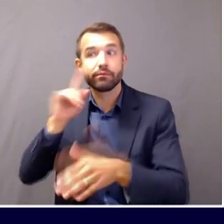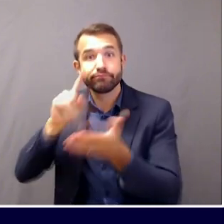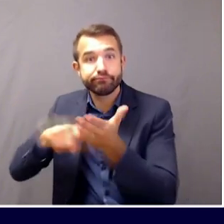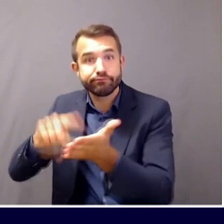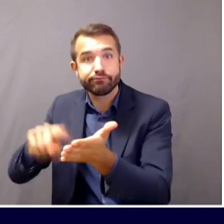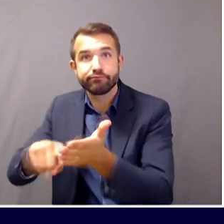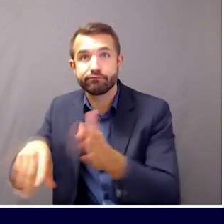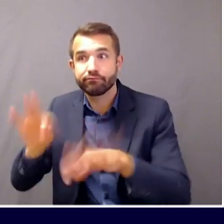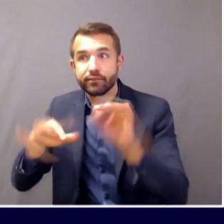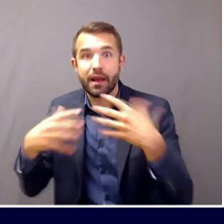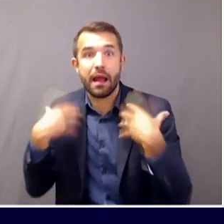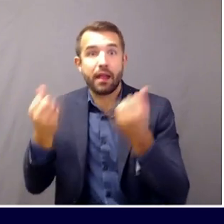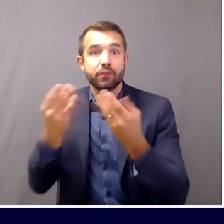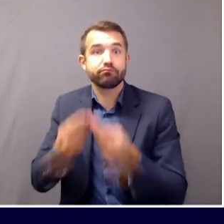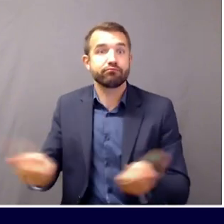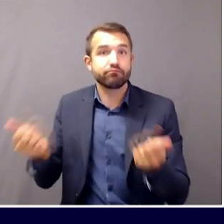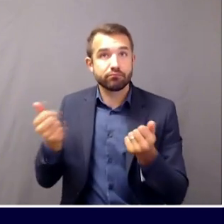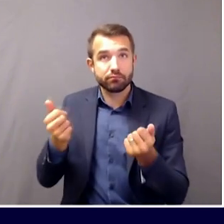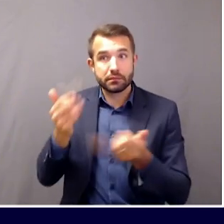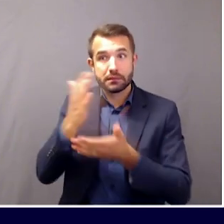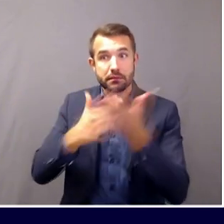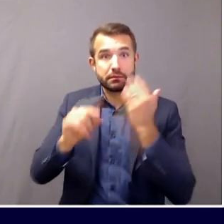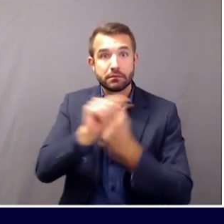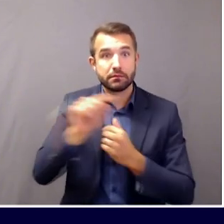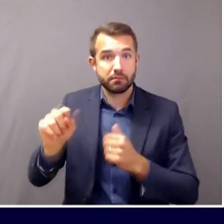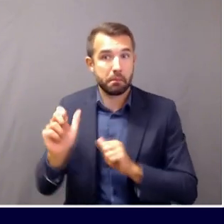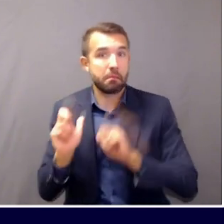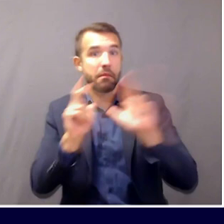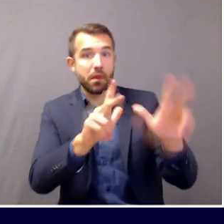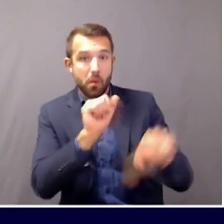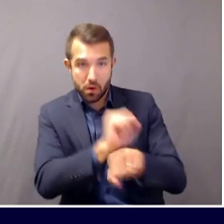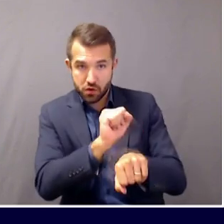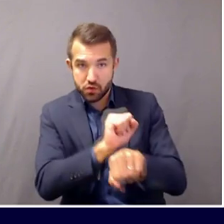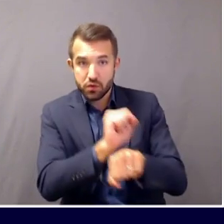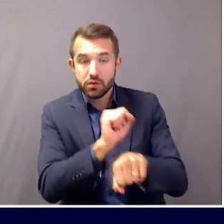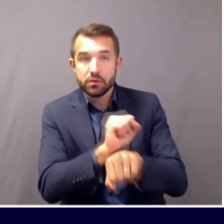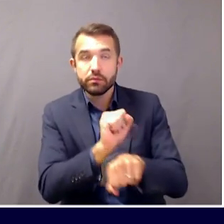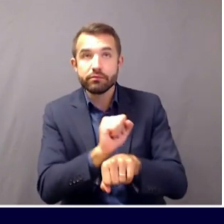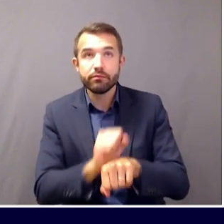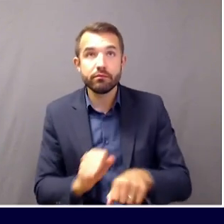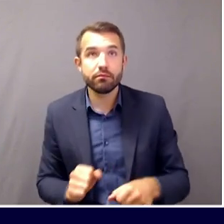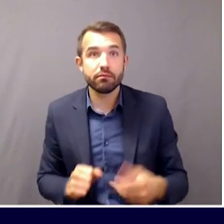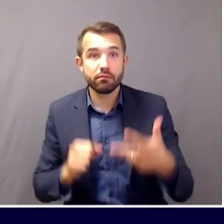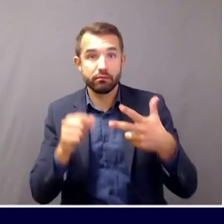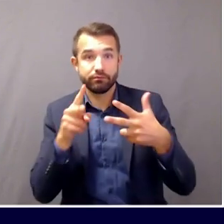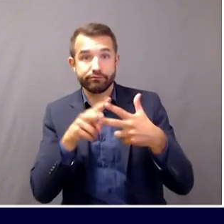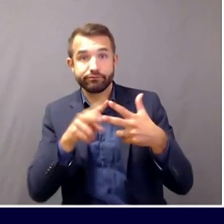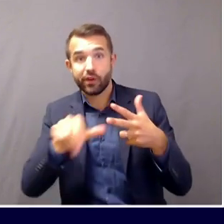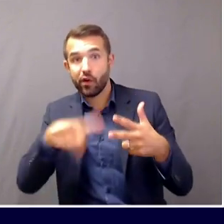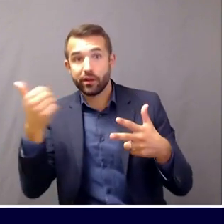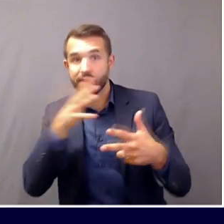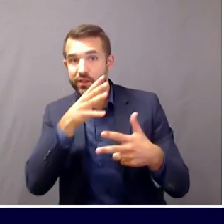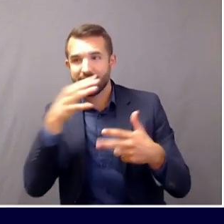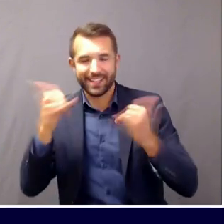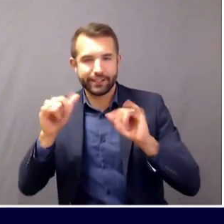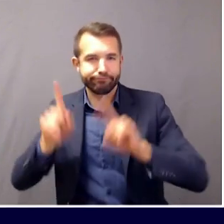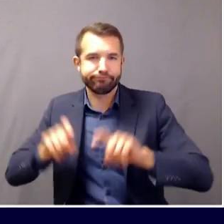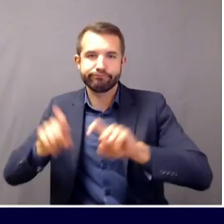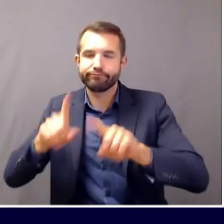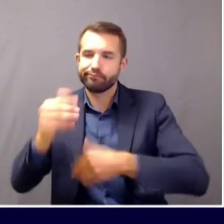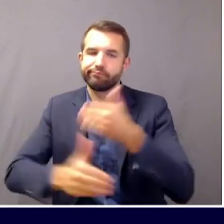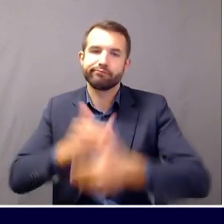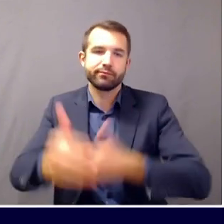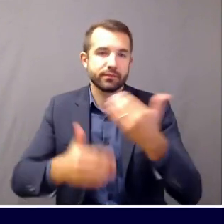to work. At the other farms, they're in their various stages of testing. We continue to work with our partners at Maine Mobile Health,